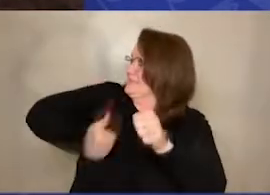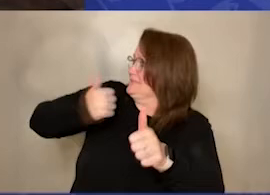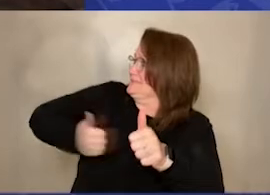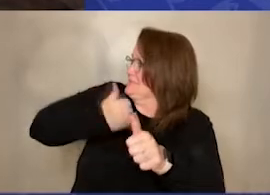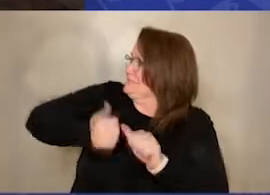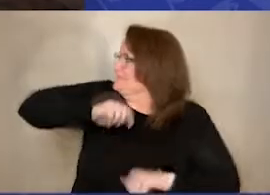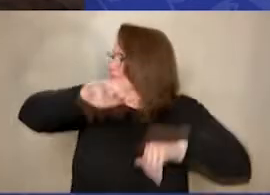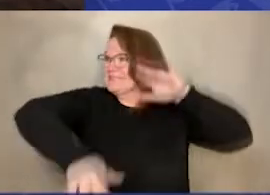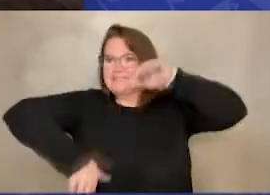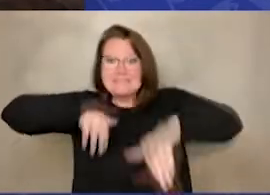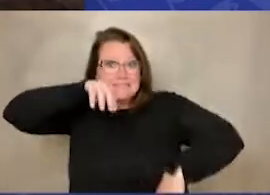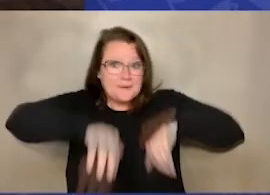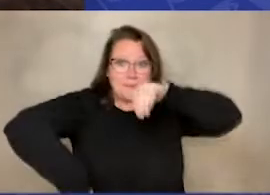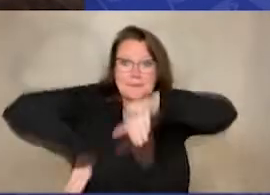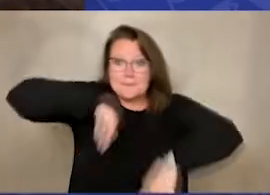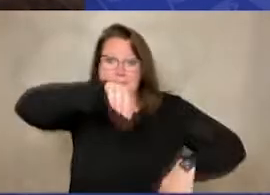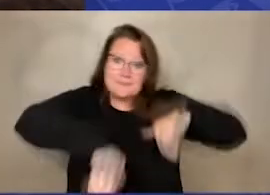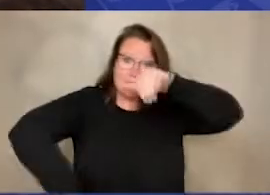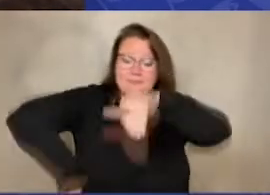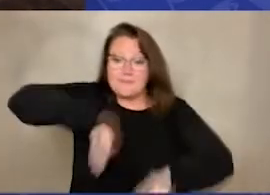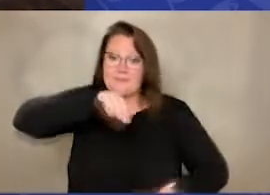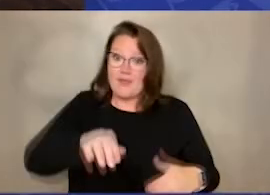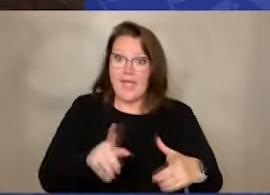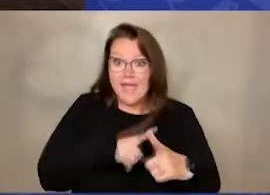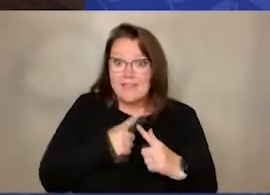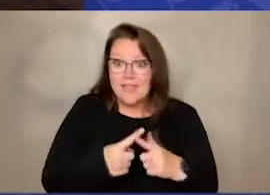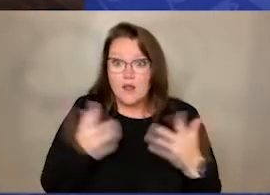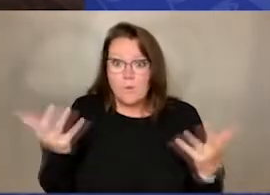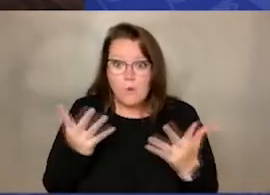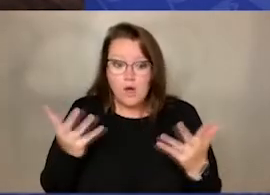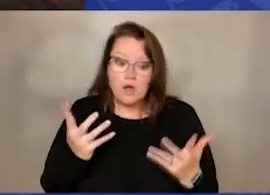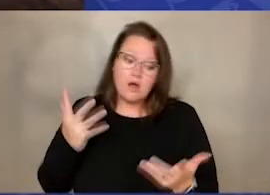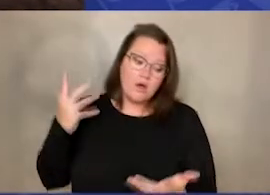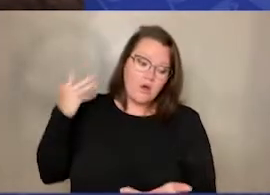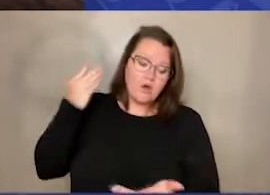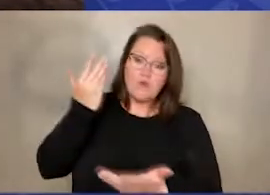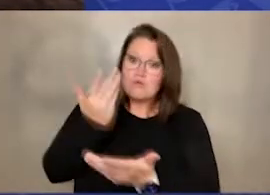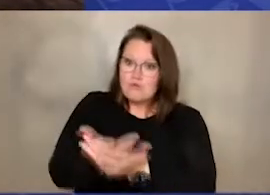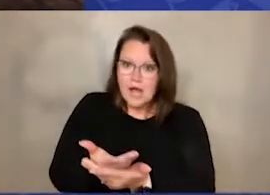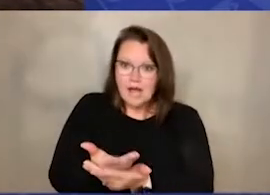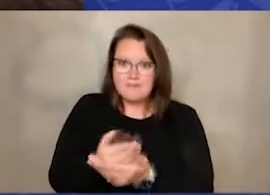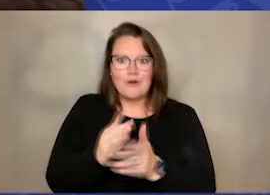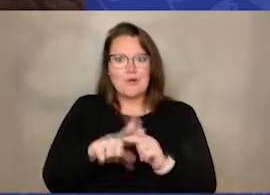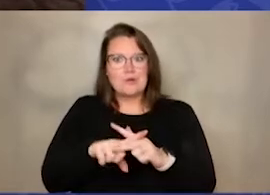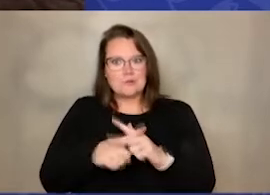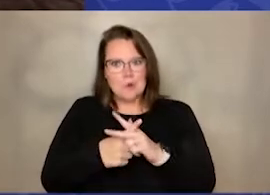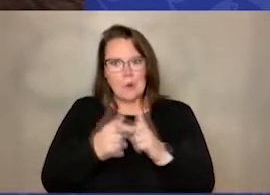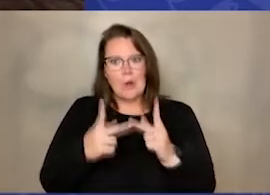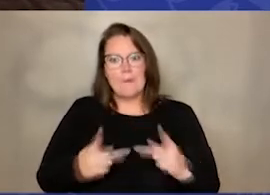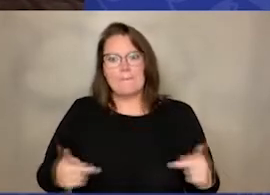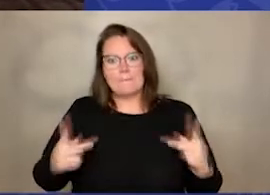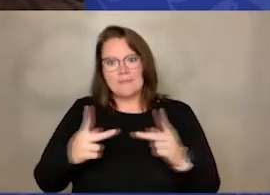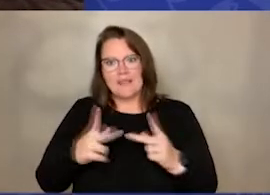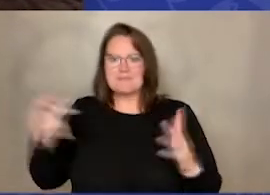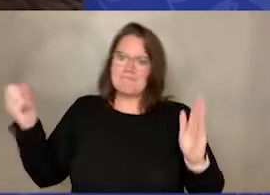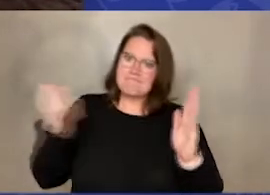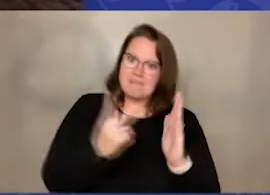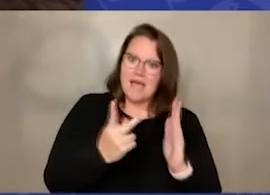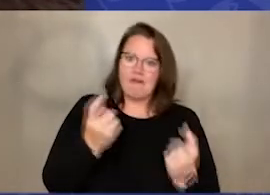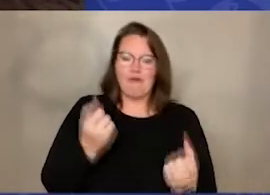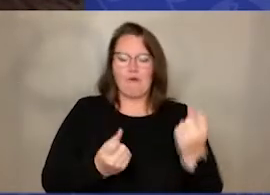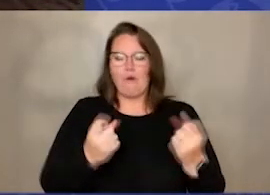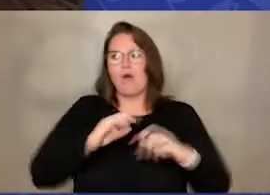Keep on swimming. And then we get back down to the starting point, and we're back at our car.